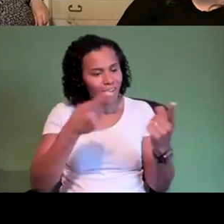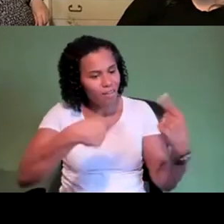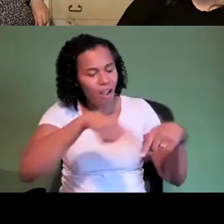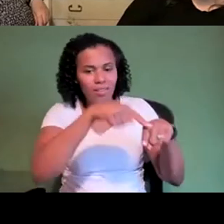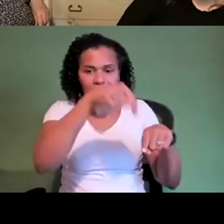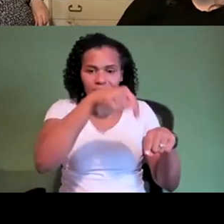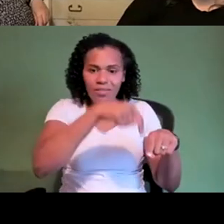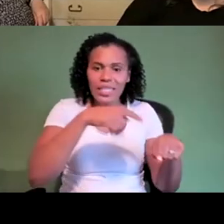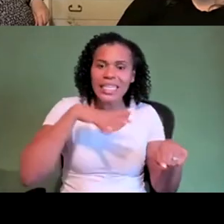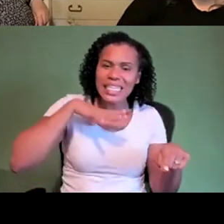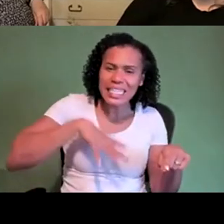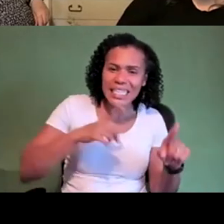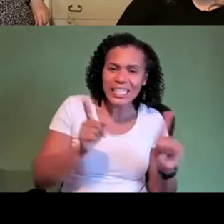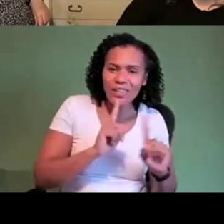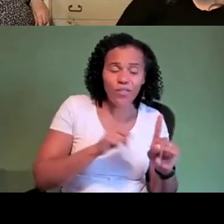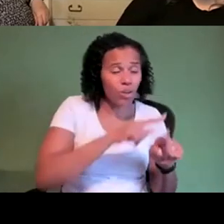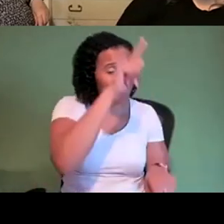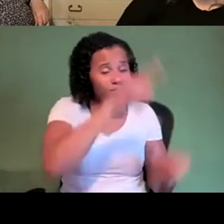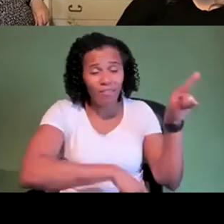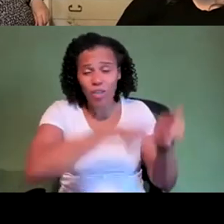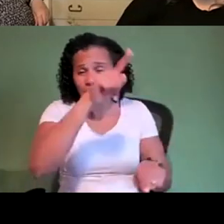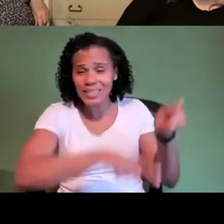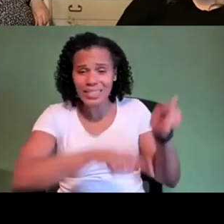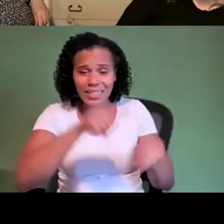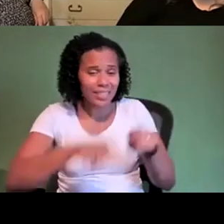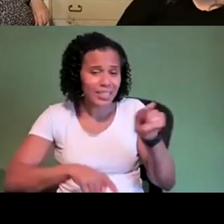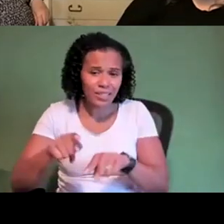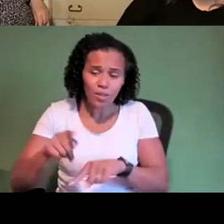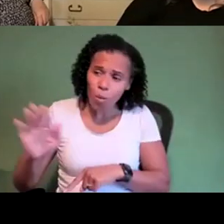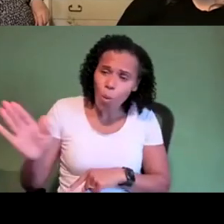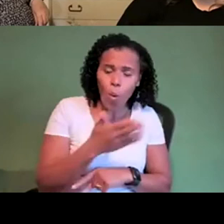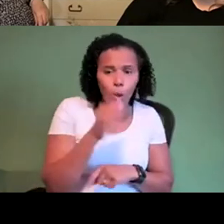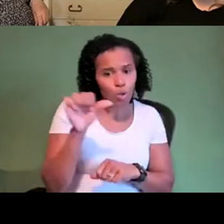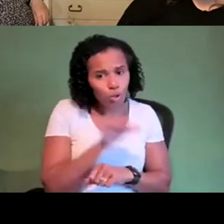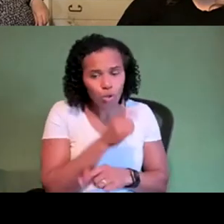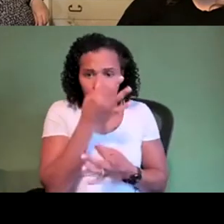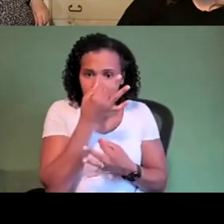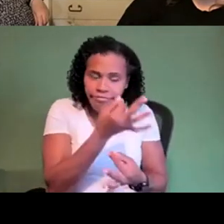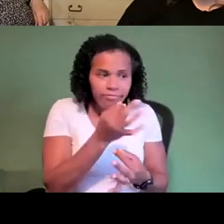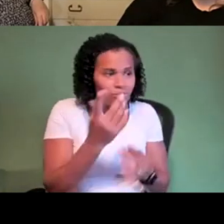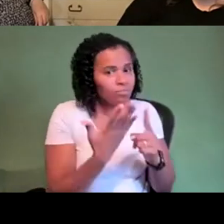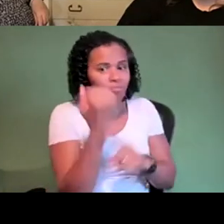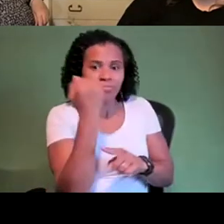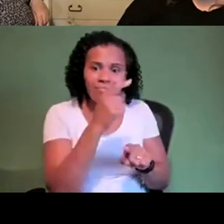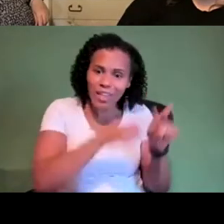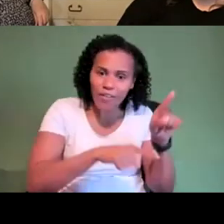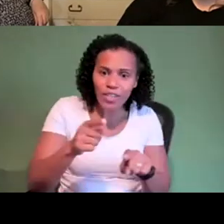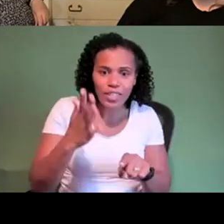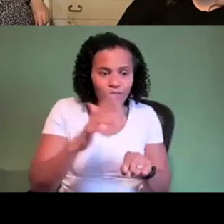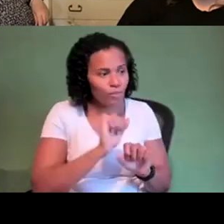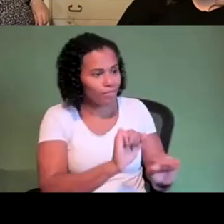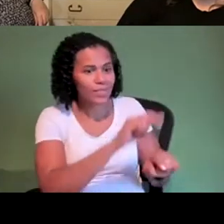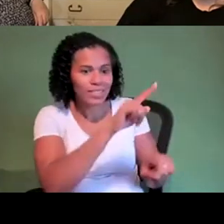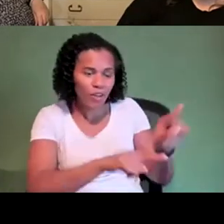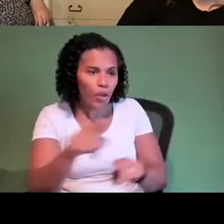the need for diversity in all our lives because you know it's only through that diversity that we really understand our